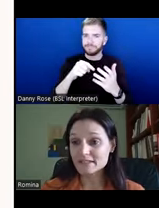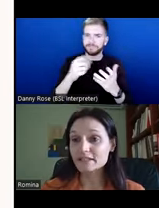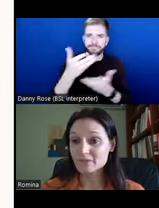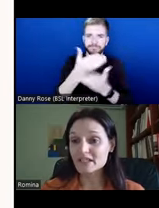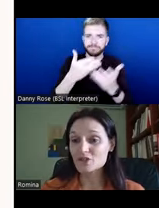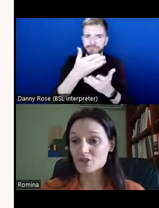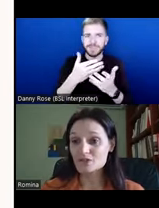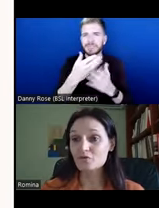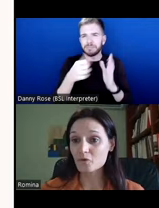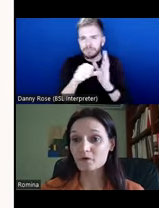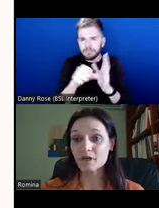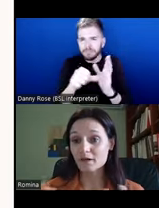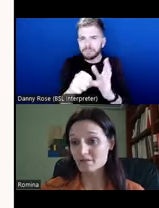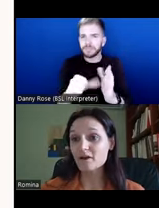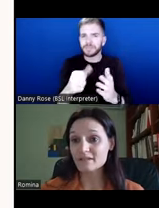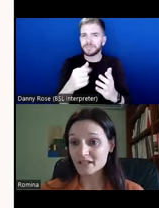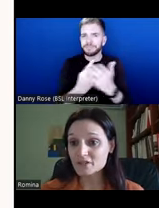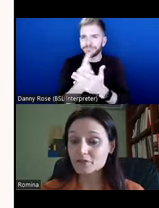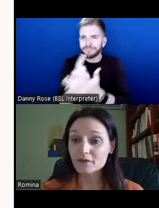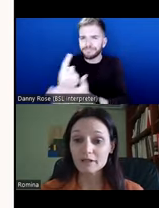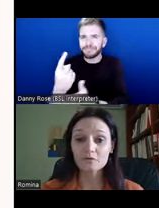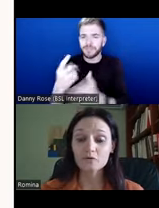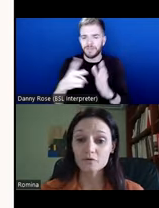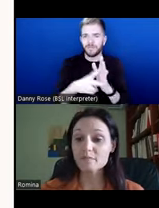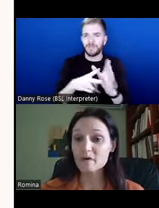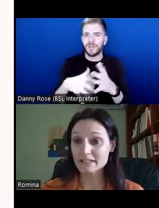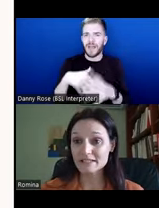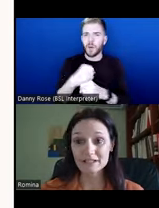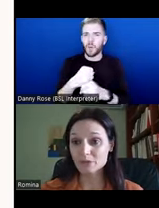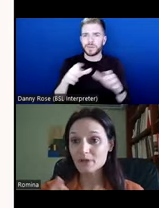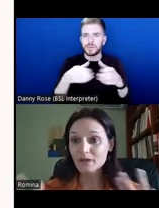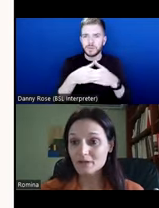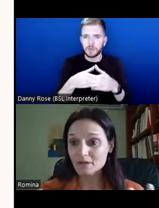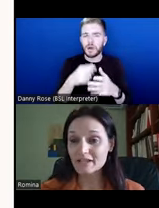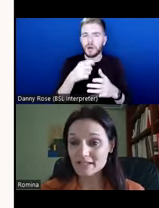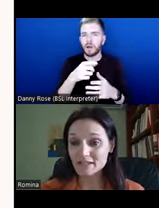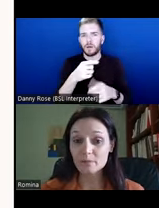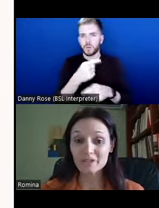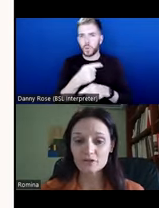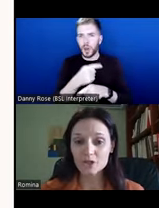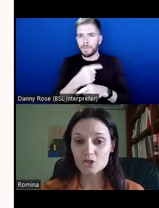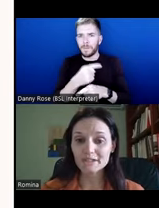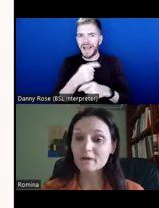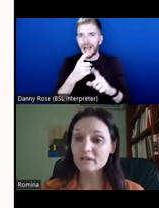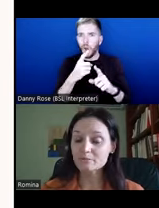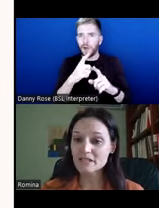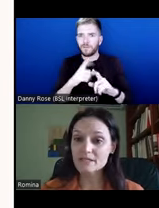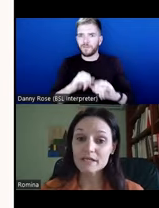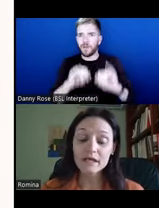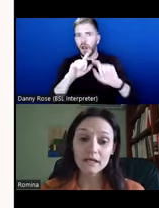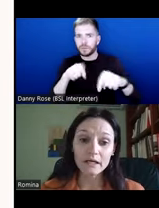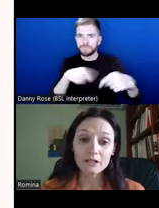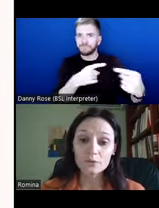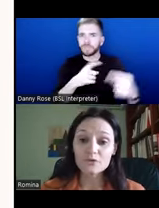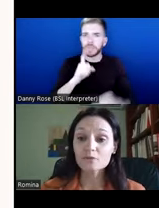problematic implications for the VAWG sector, for responding to violence against women internationally, what that means,